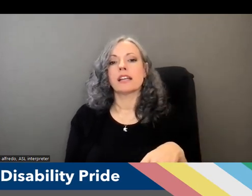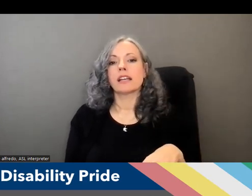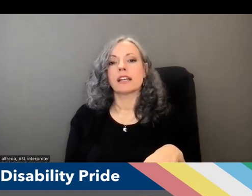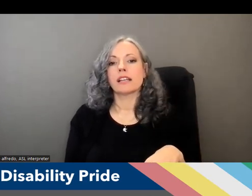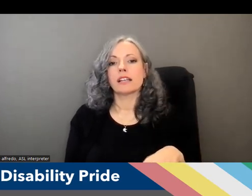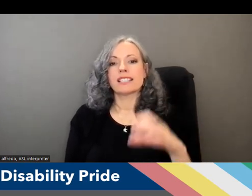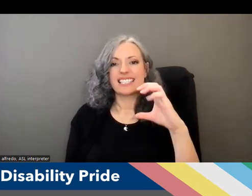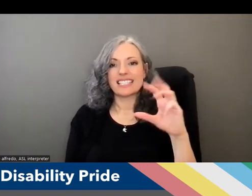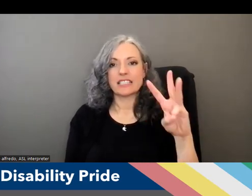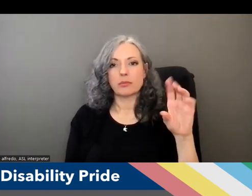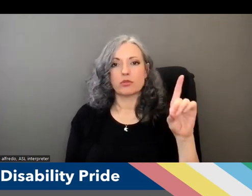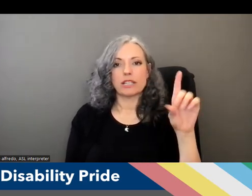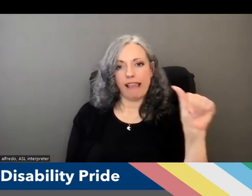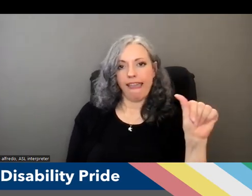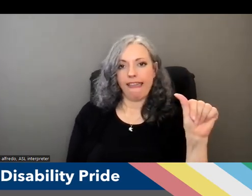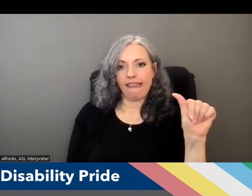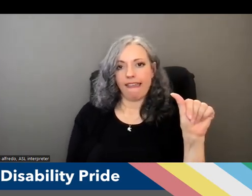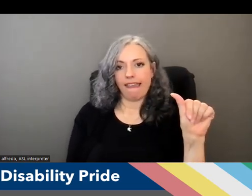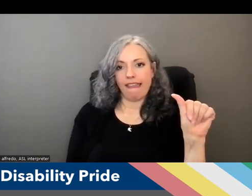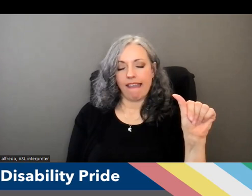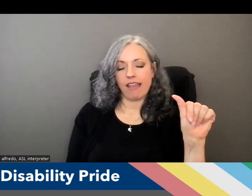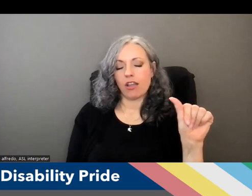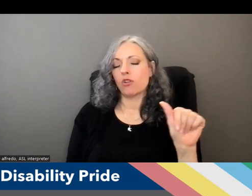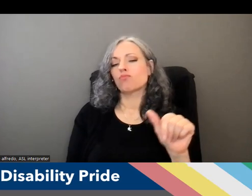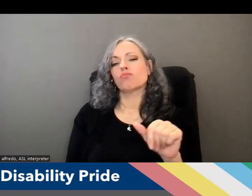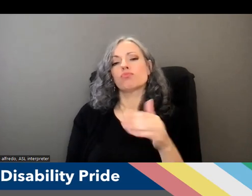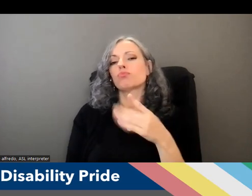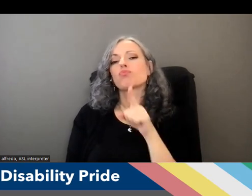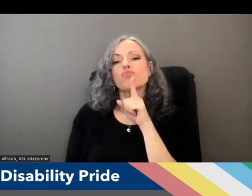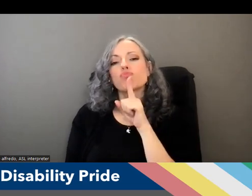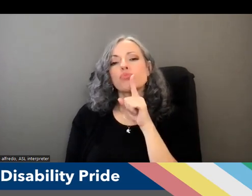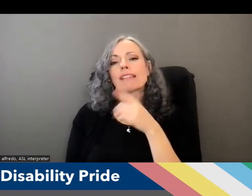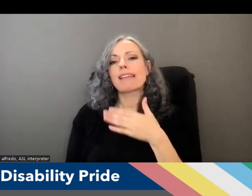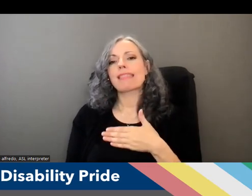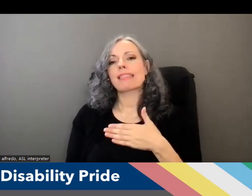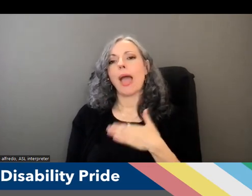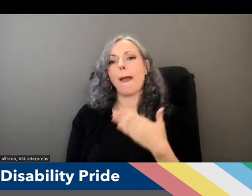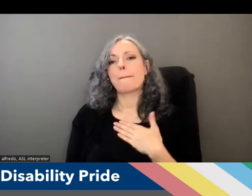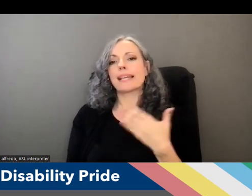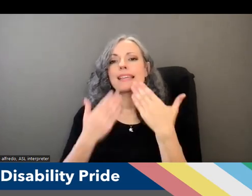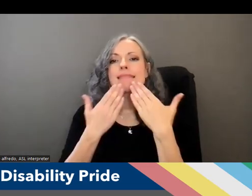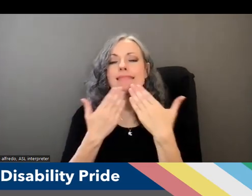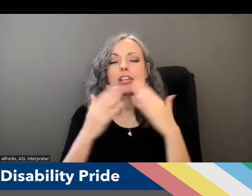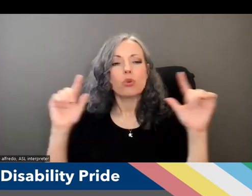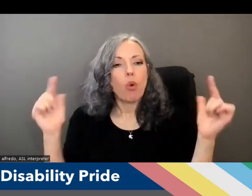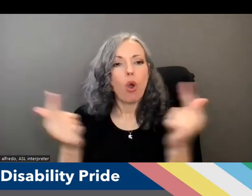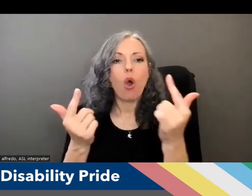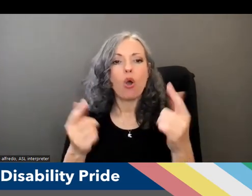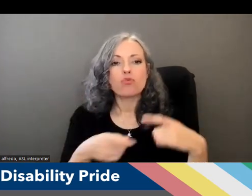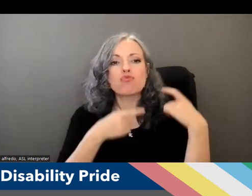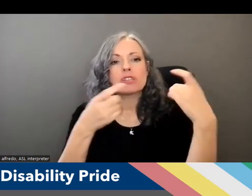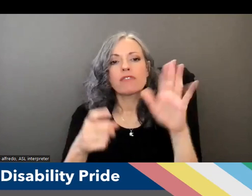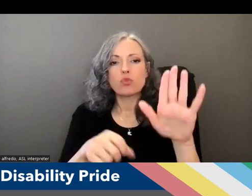cwda we're just so grateful to all of the members of the steering committee who've given um their